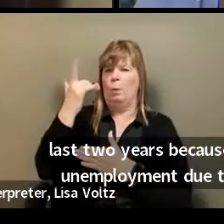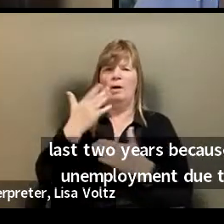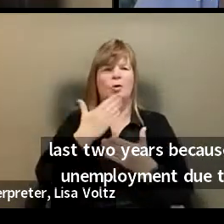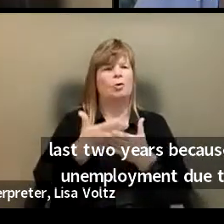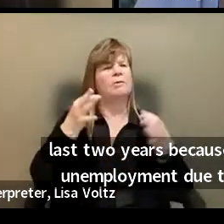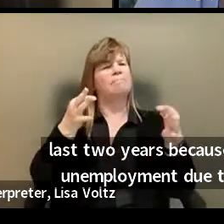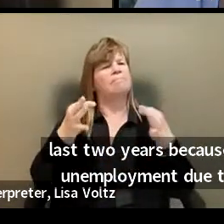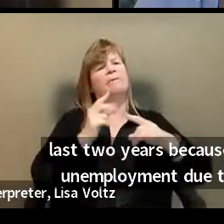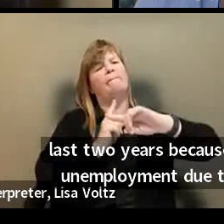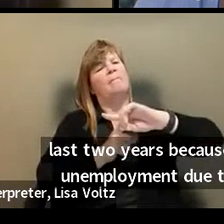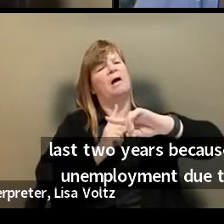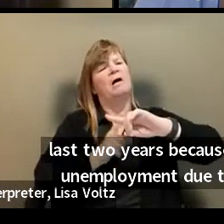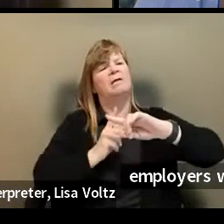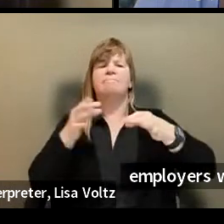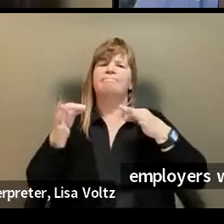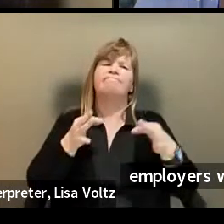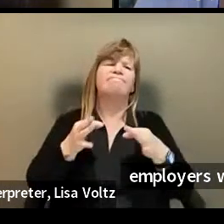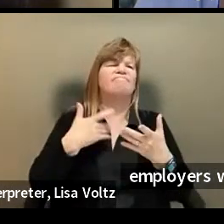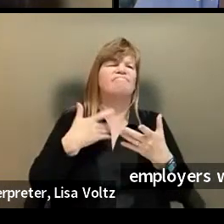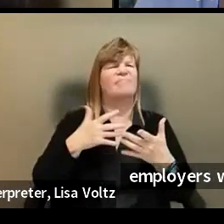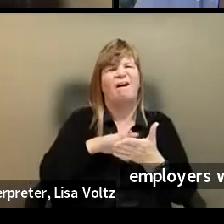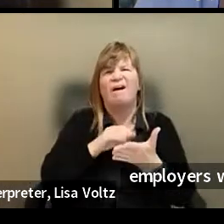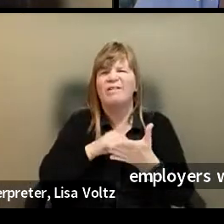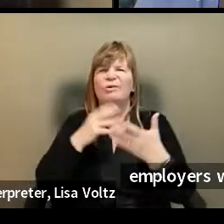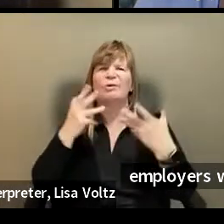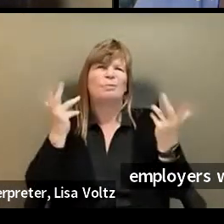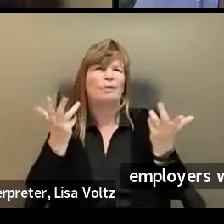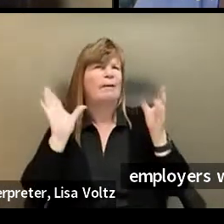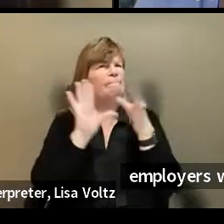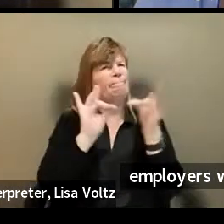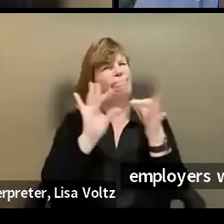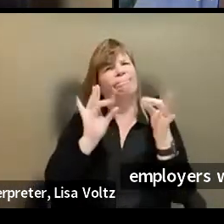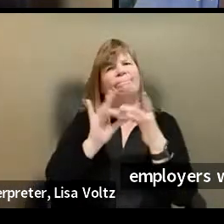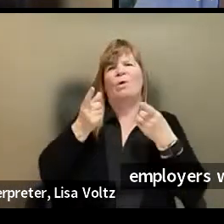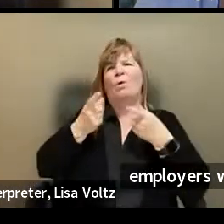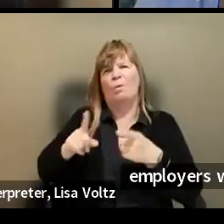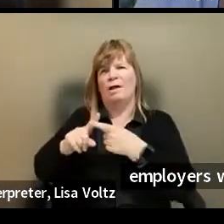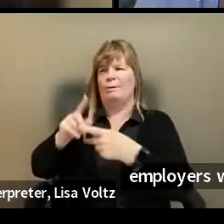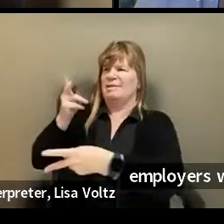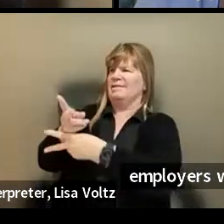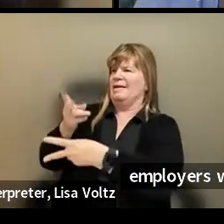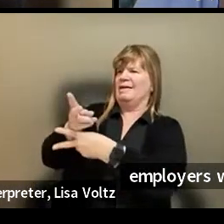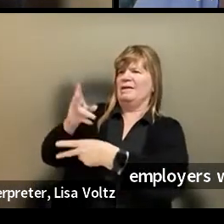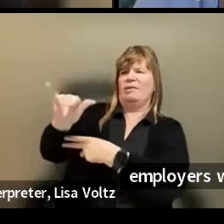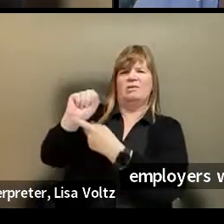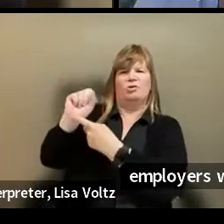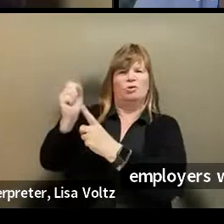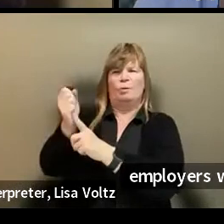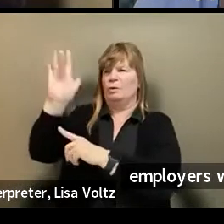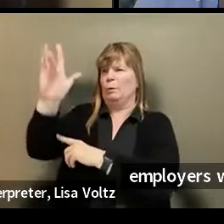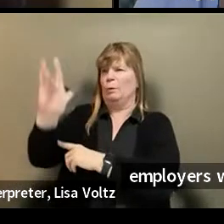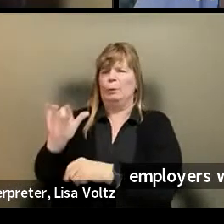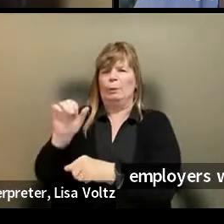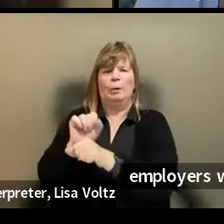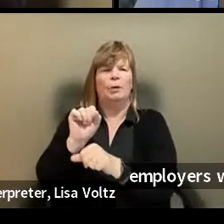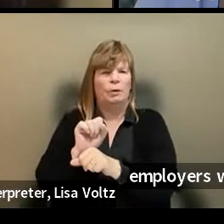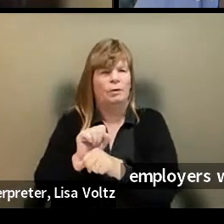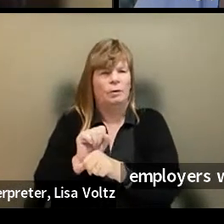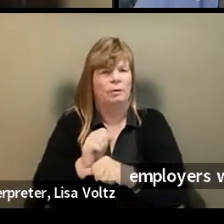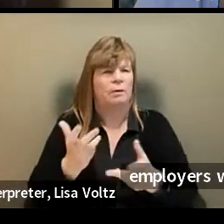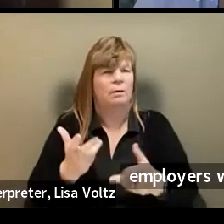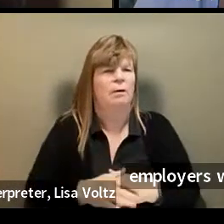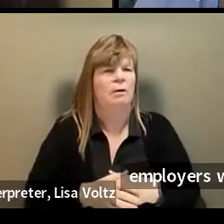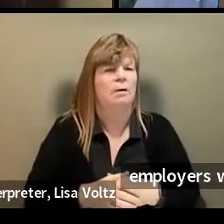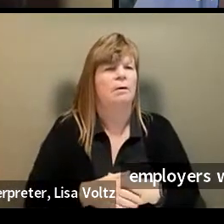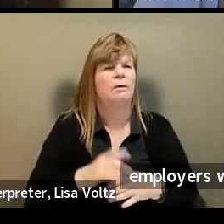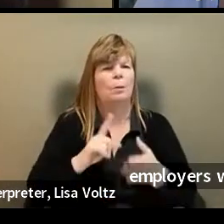a positive light, to talk about the skills you developed while you were, um, you know, in this, in this break. And during this gap, uh, and, you know,